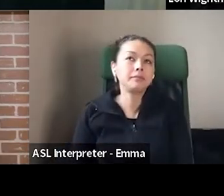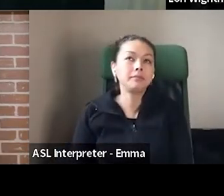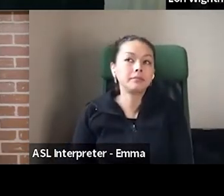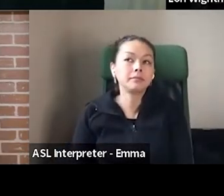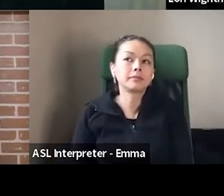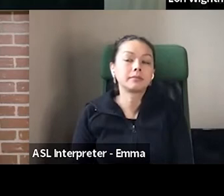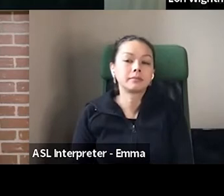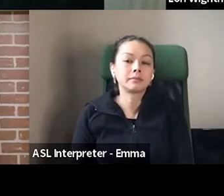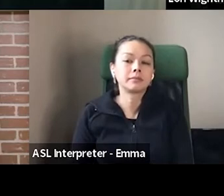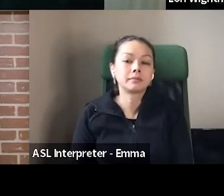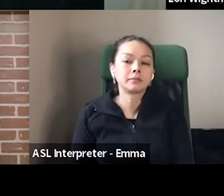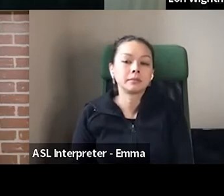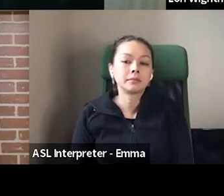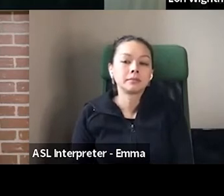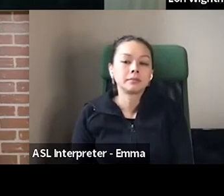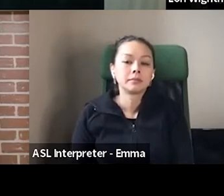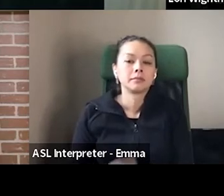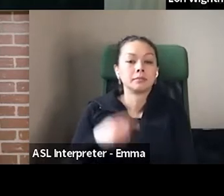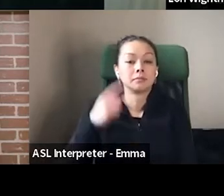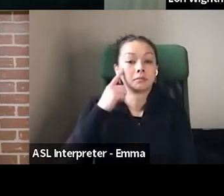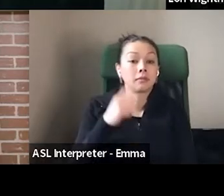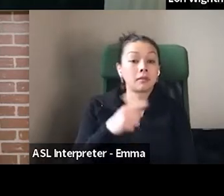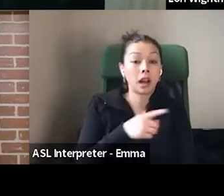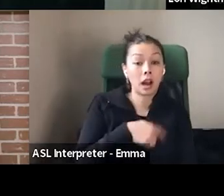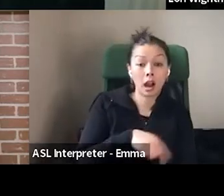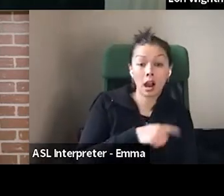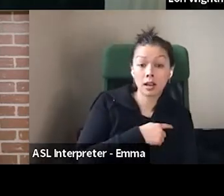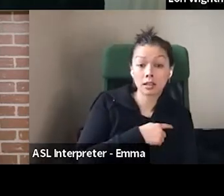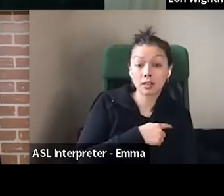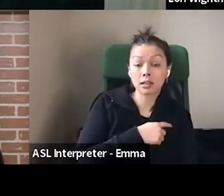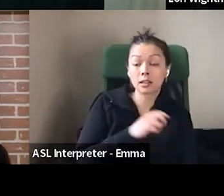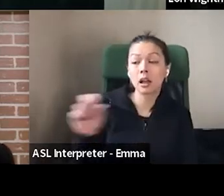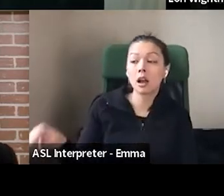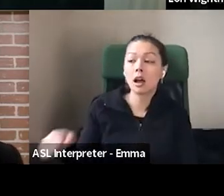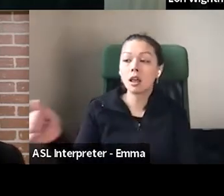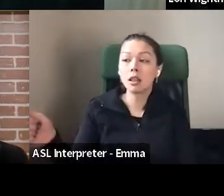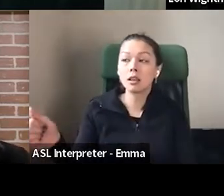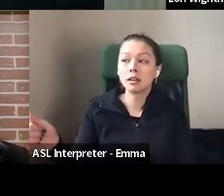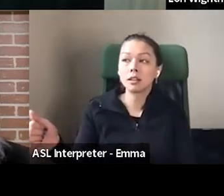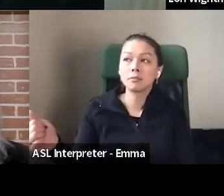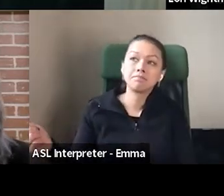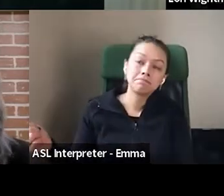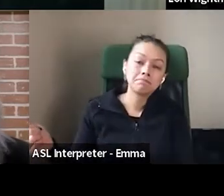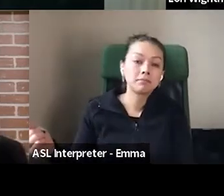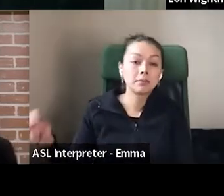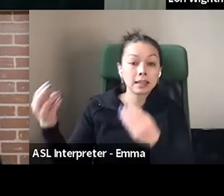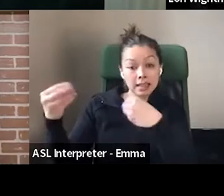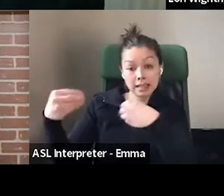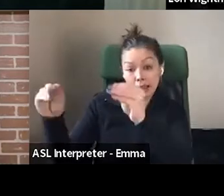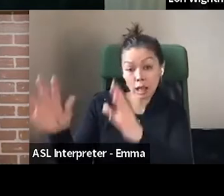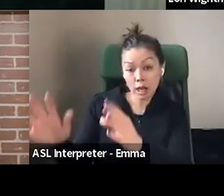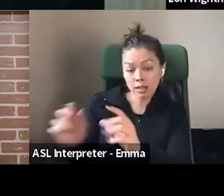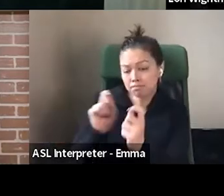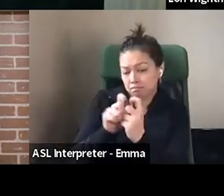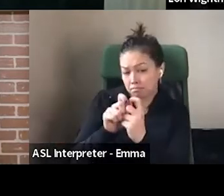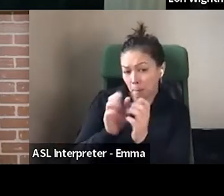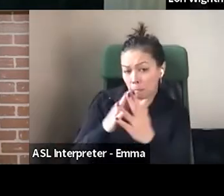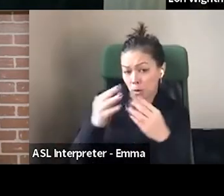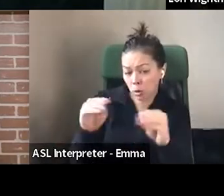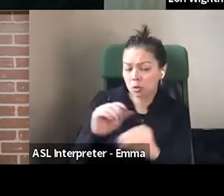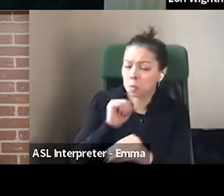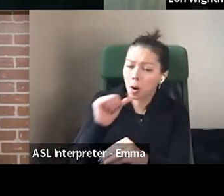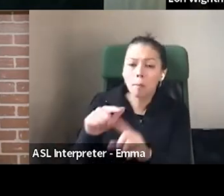us and other retailers, I'm not going to say bookstores, but other retailers, we're a little more flexible, if that's the right word.